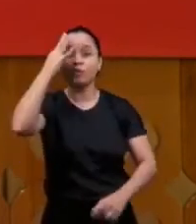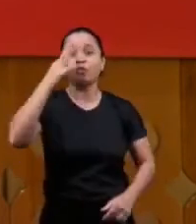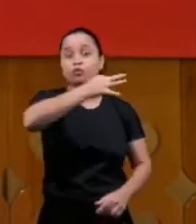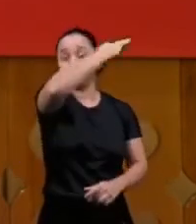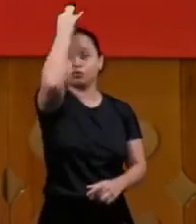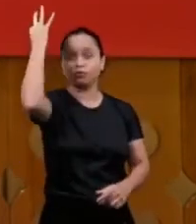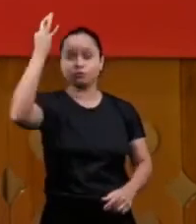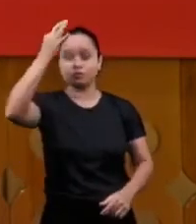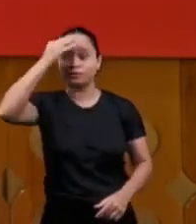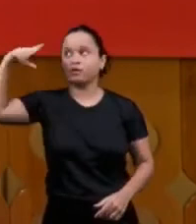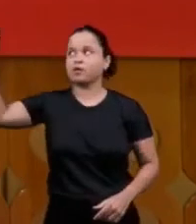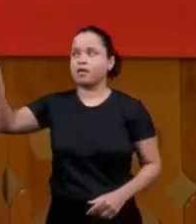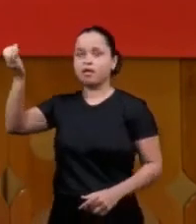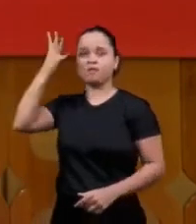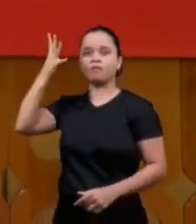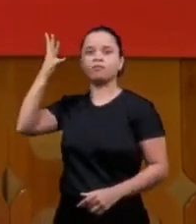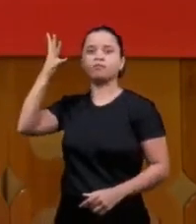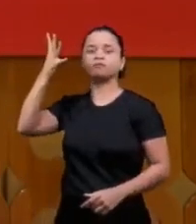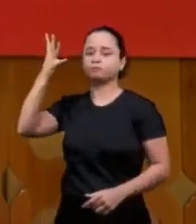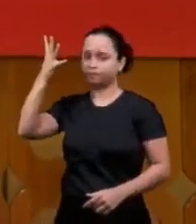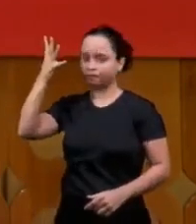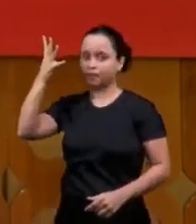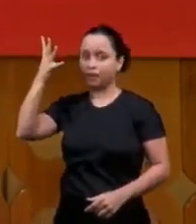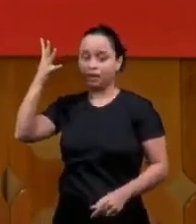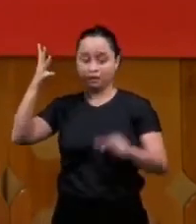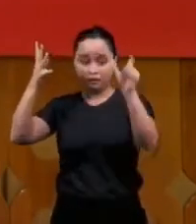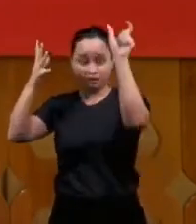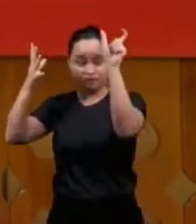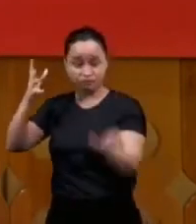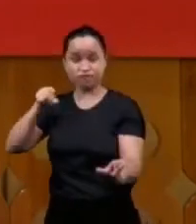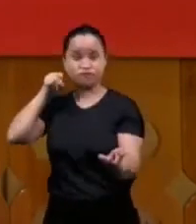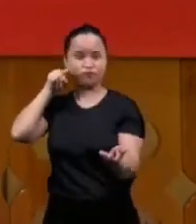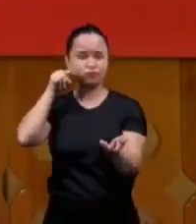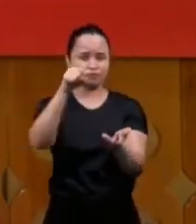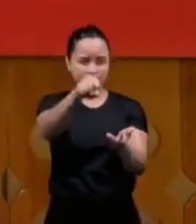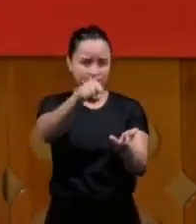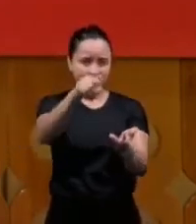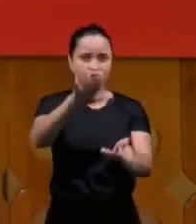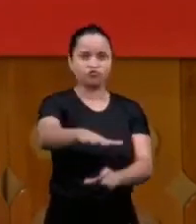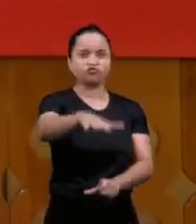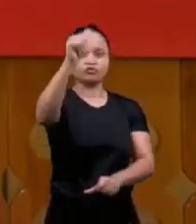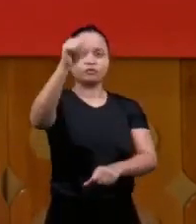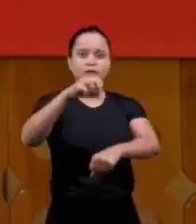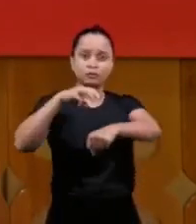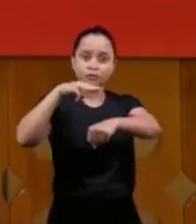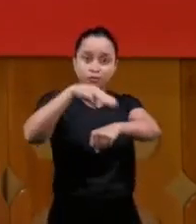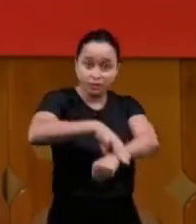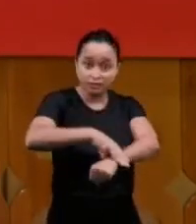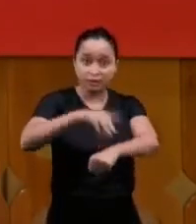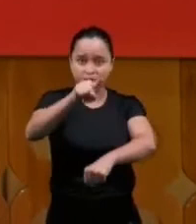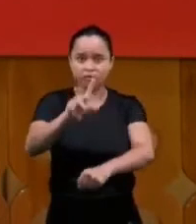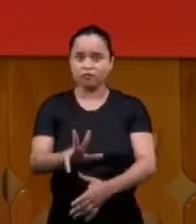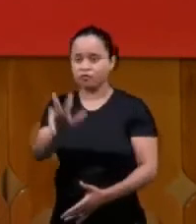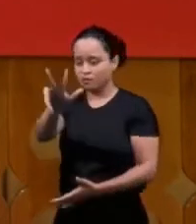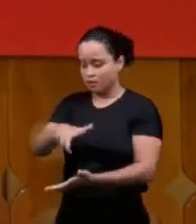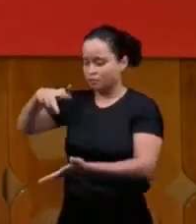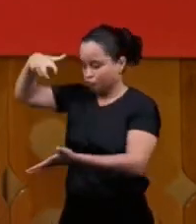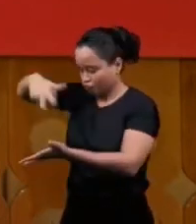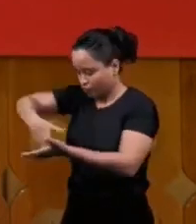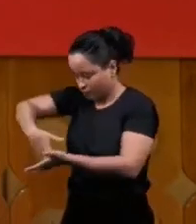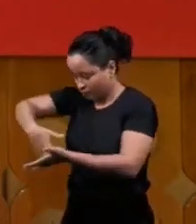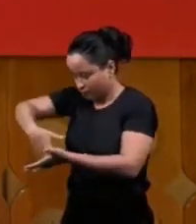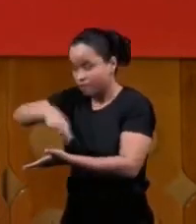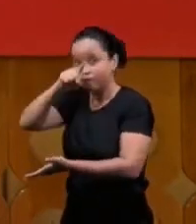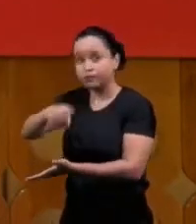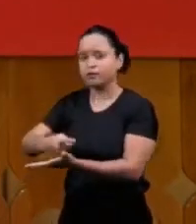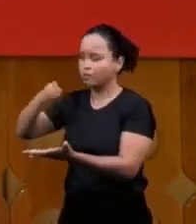revealed when so and so would be lifted up to the ministry and you knelt before the